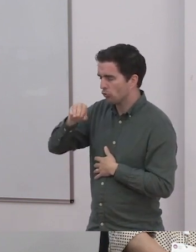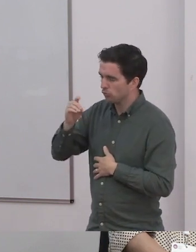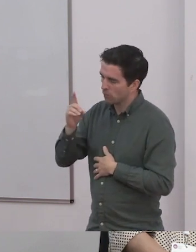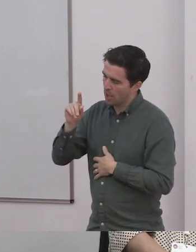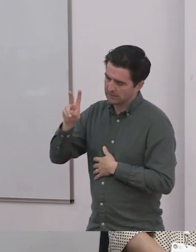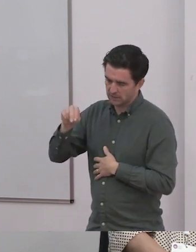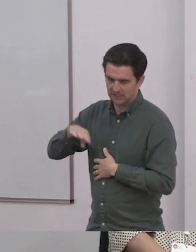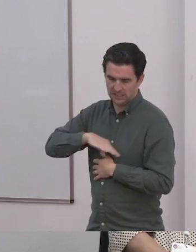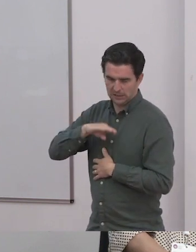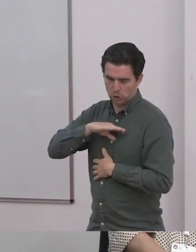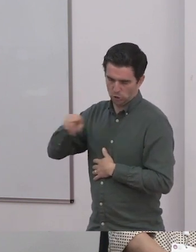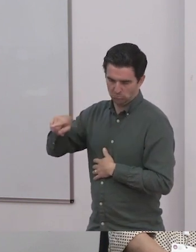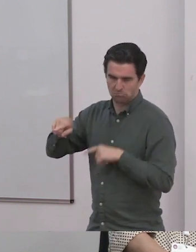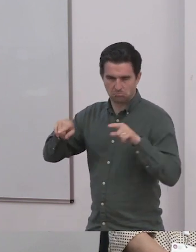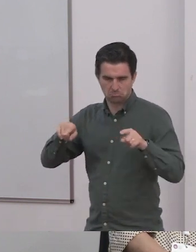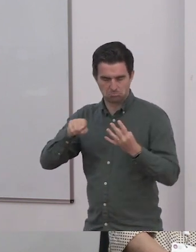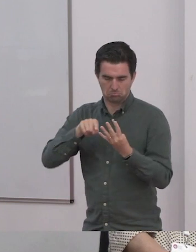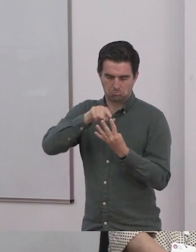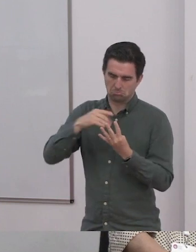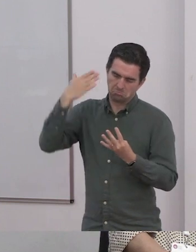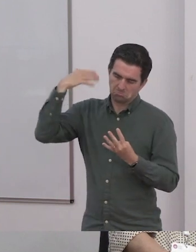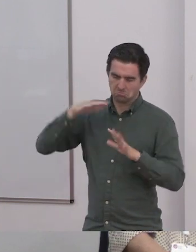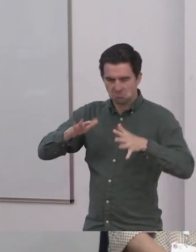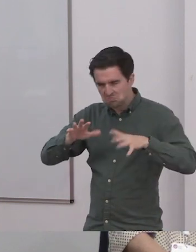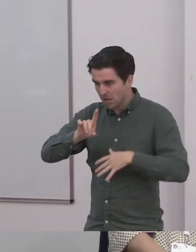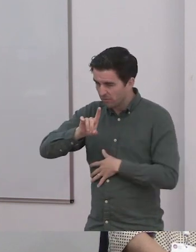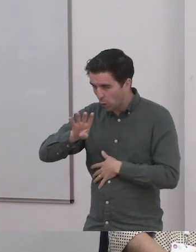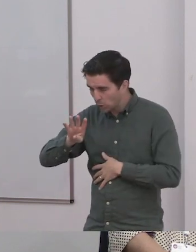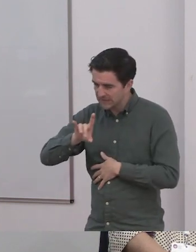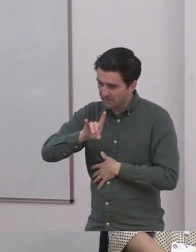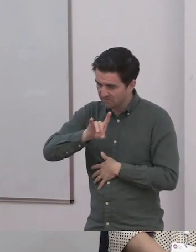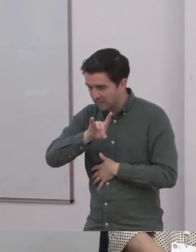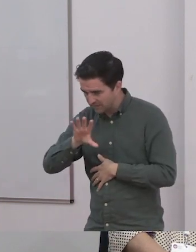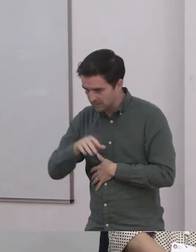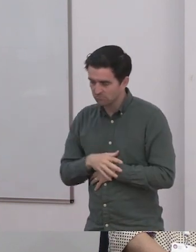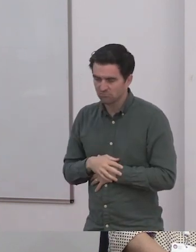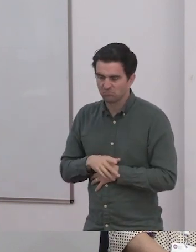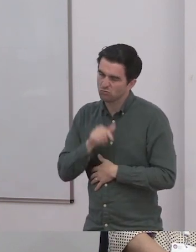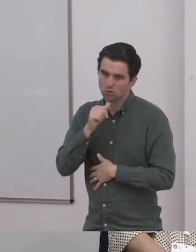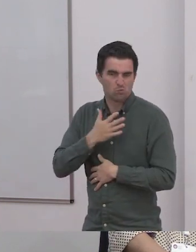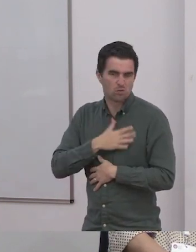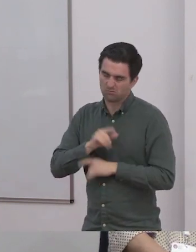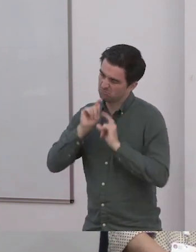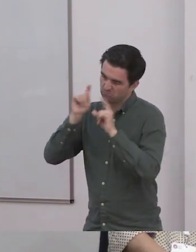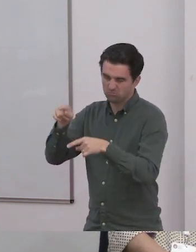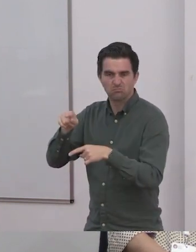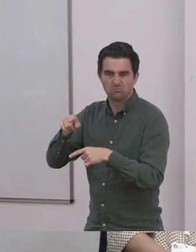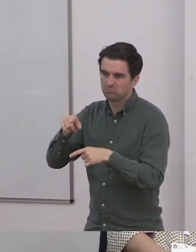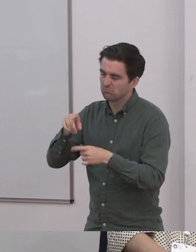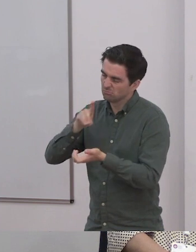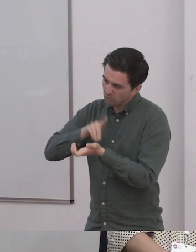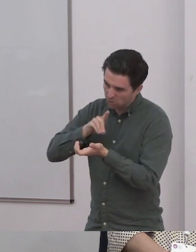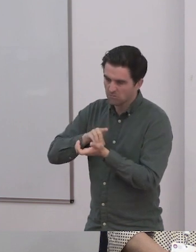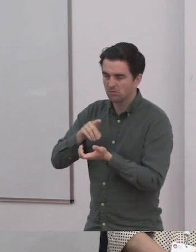And I respected that. Now, as a parent, maybe this is one of my regrets. Maybe I should have pushed it. Because now they've just